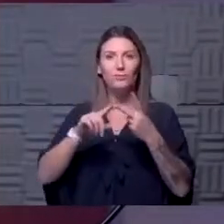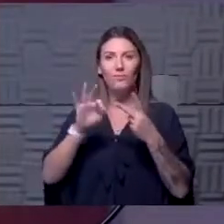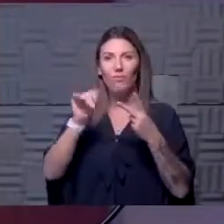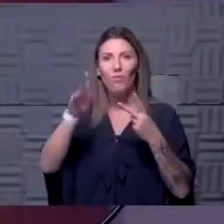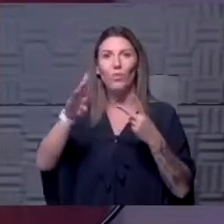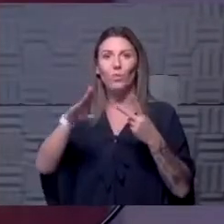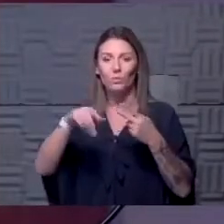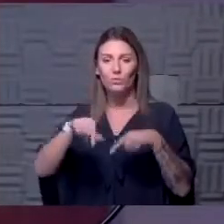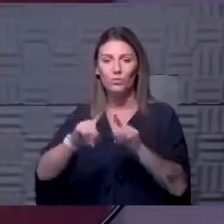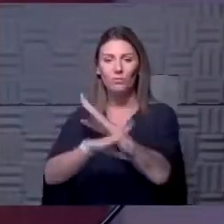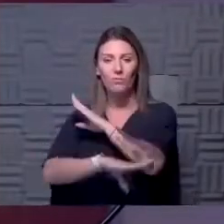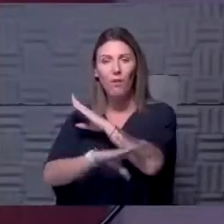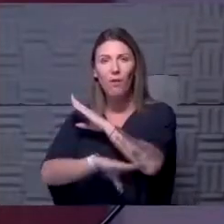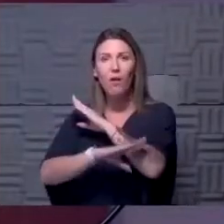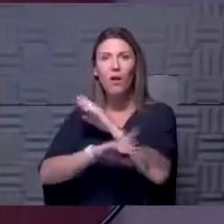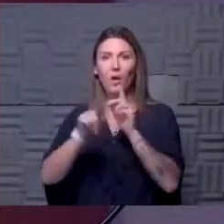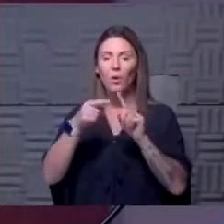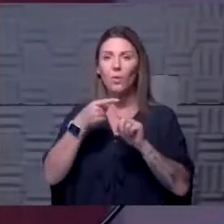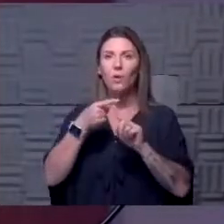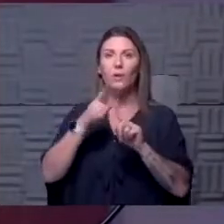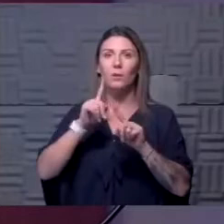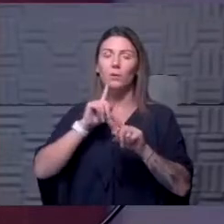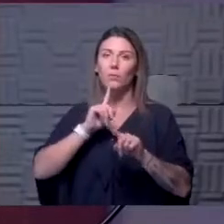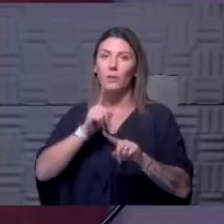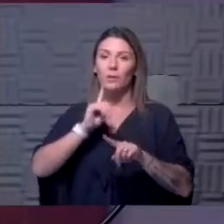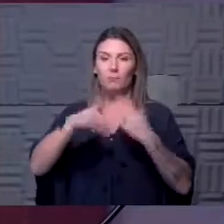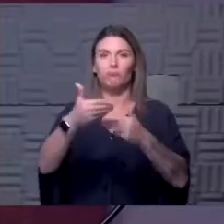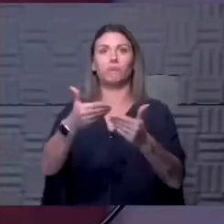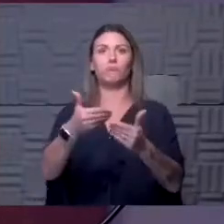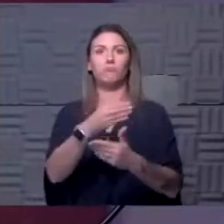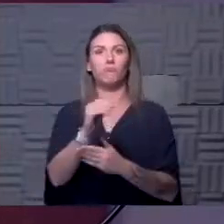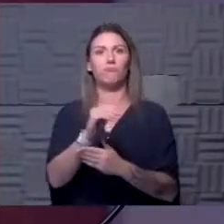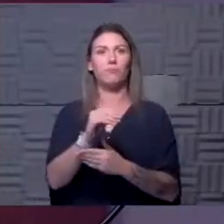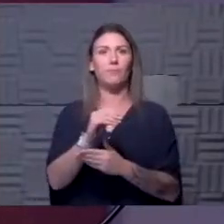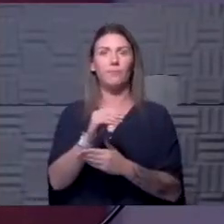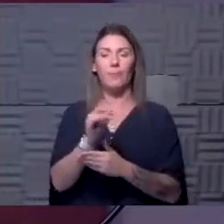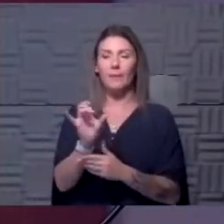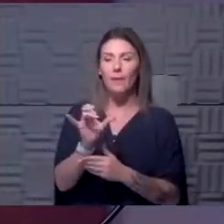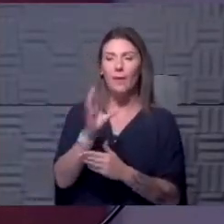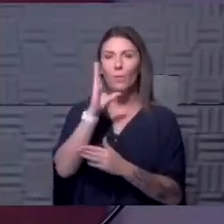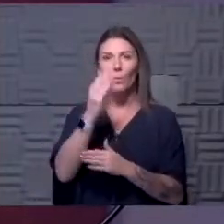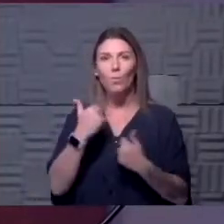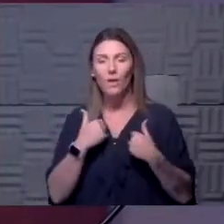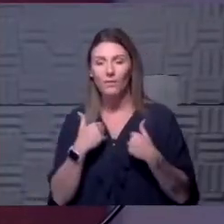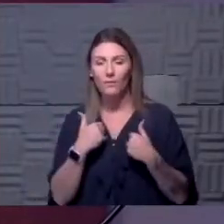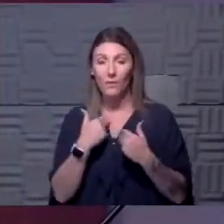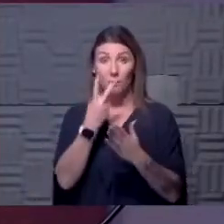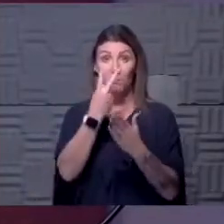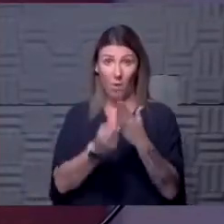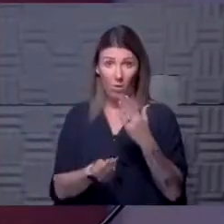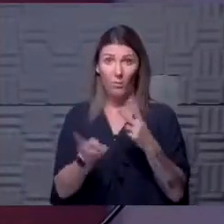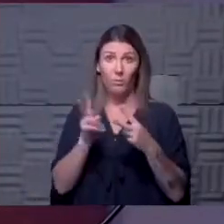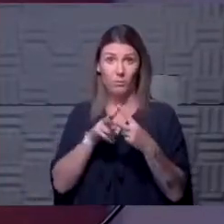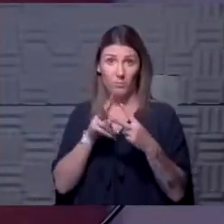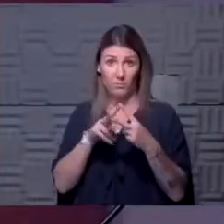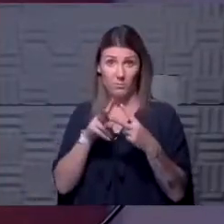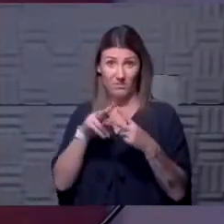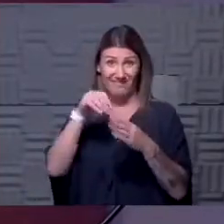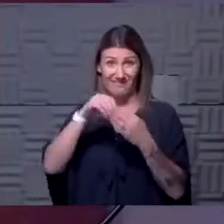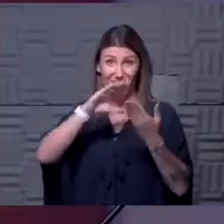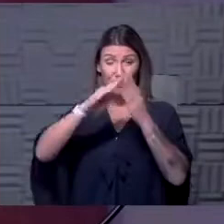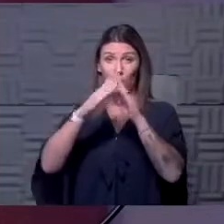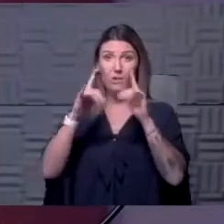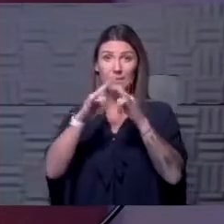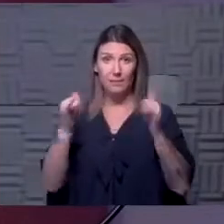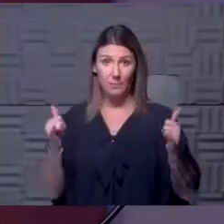as flu season really picks up. And we know it's likely that we're going to have both present in the community